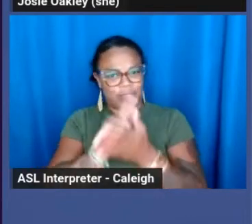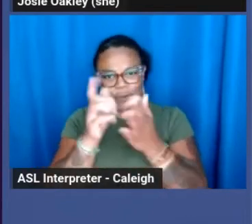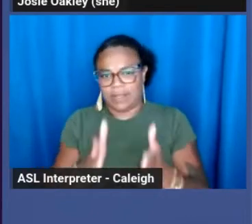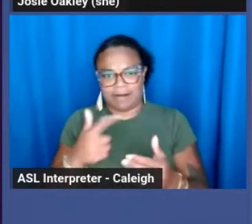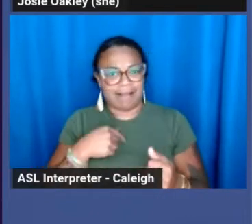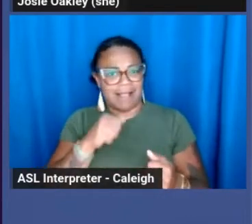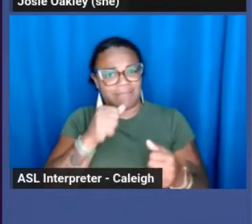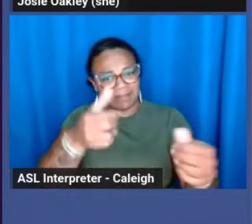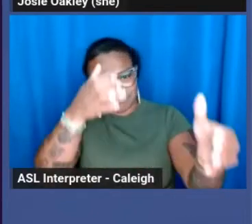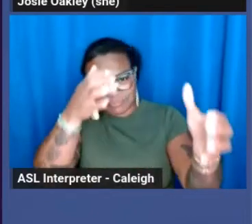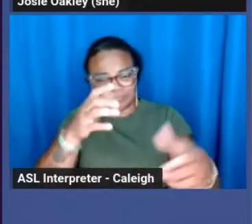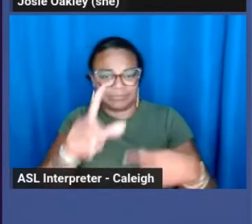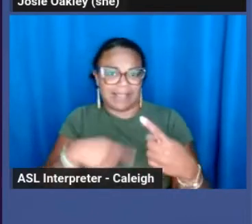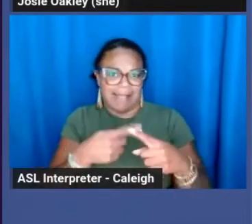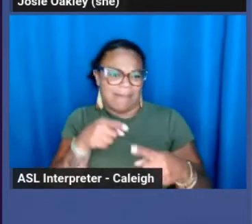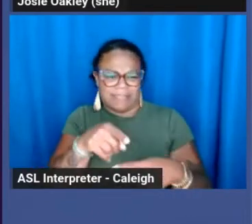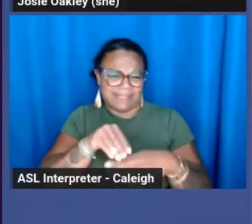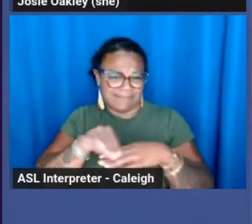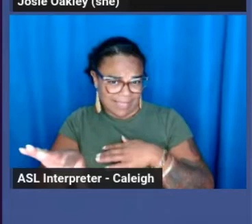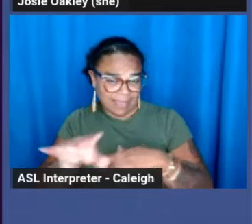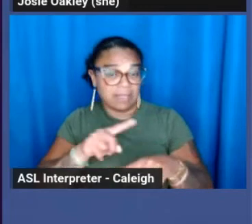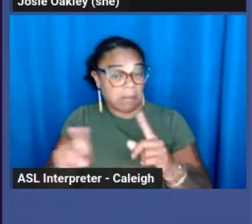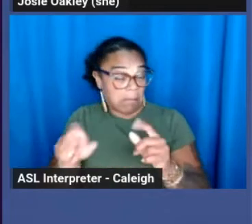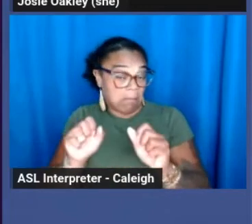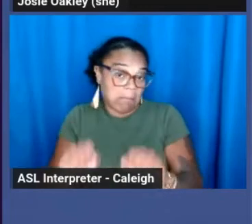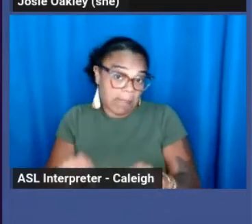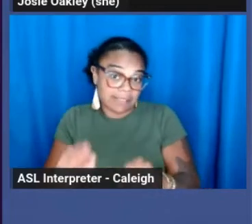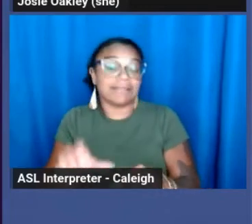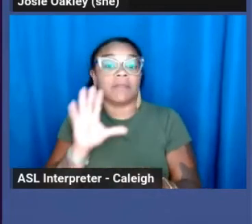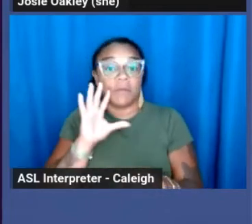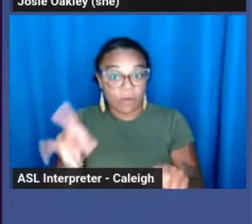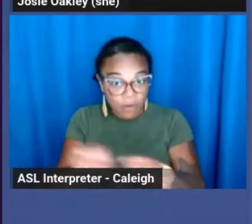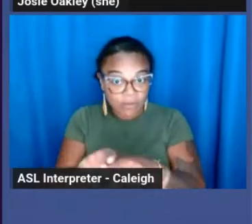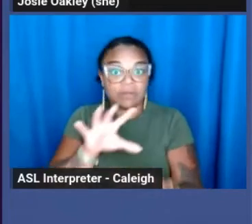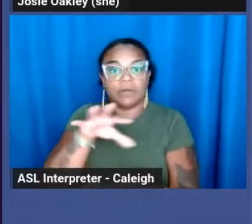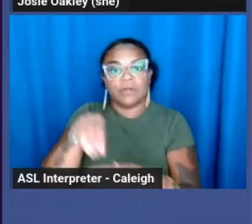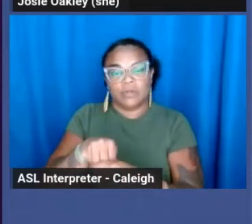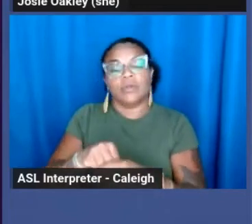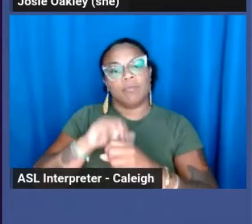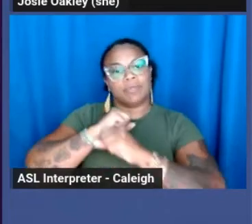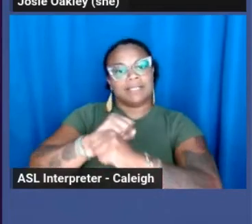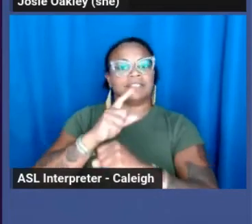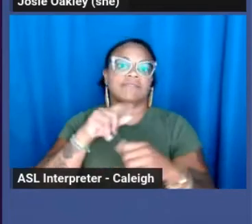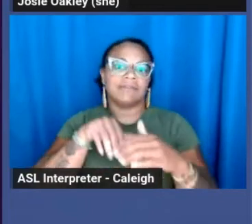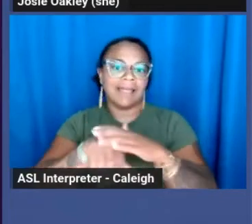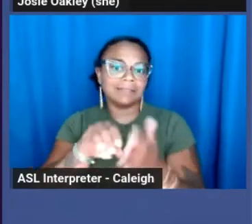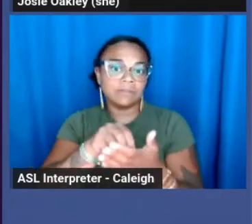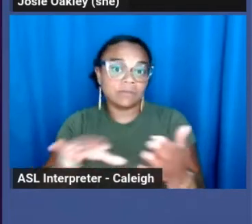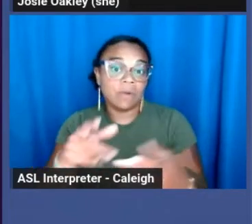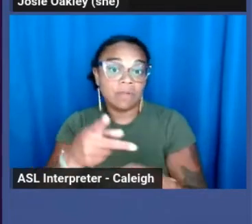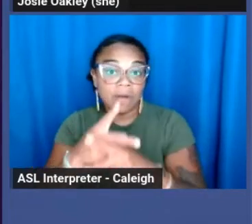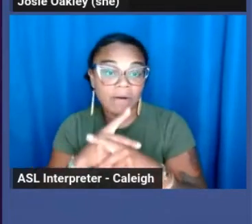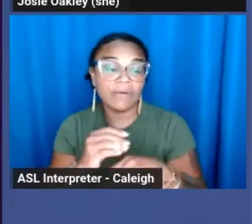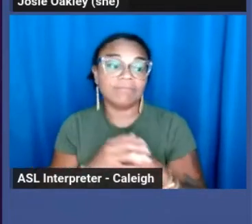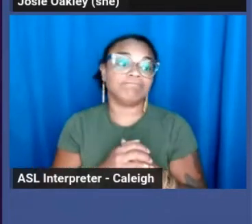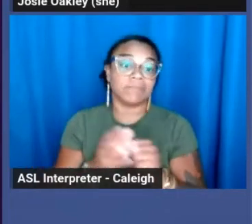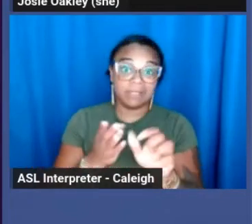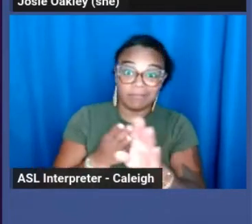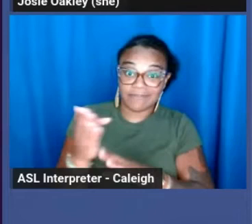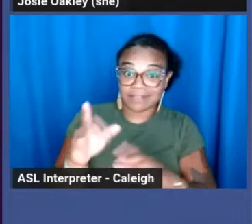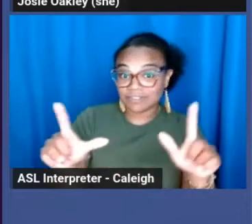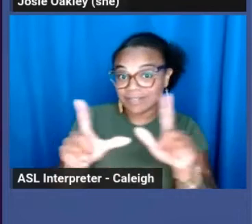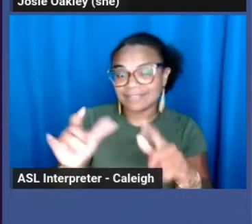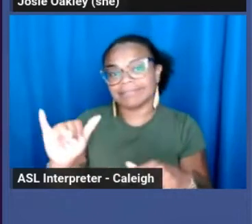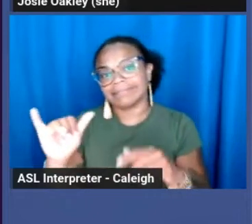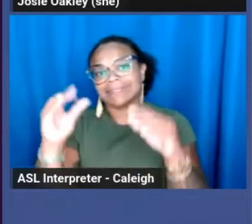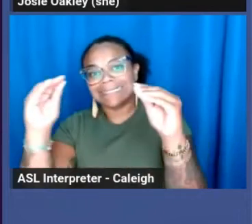But there's a possibility that this will have some protections for accessing student loans, professional licenses like teaching,